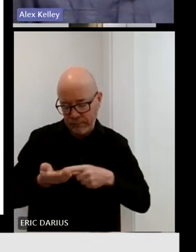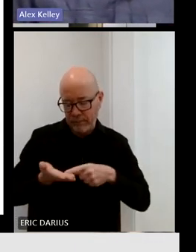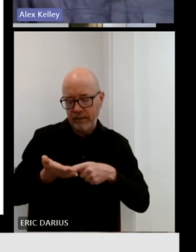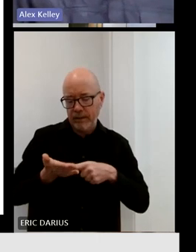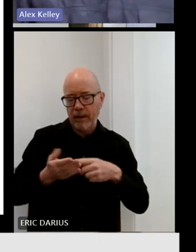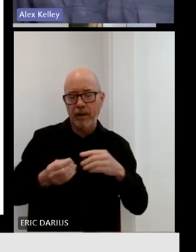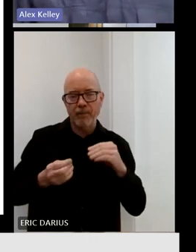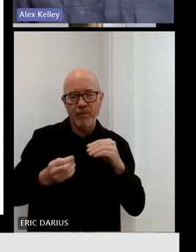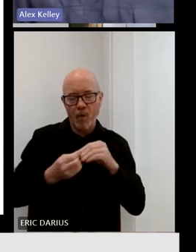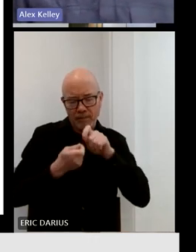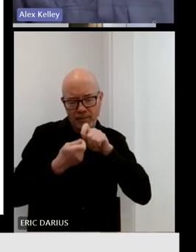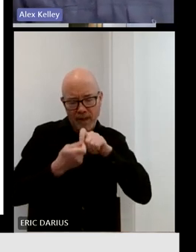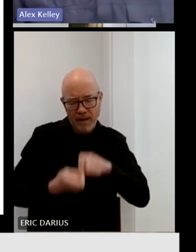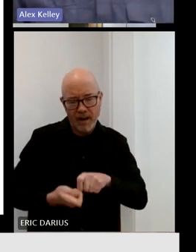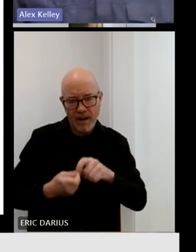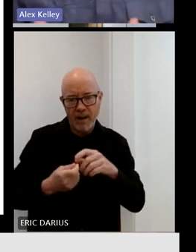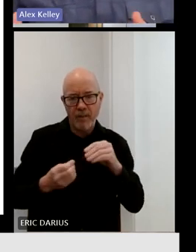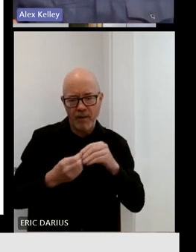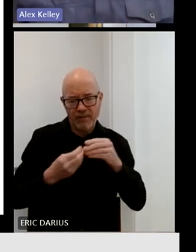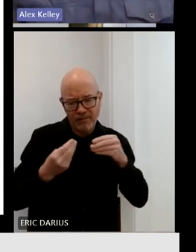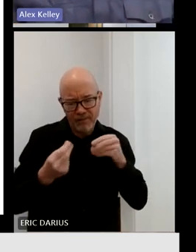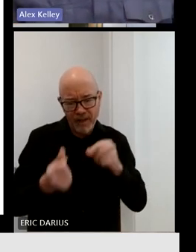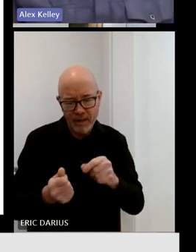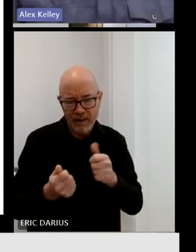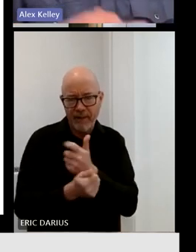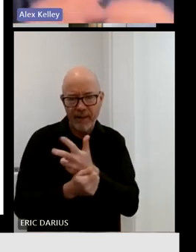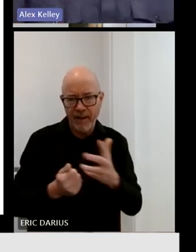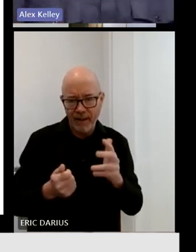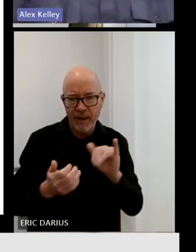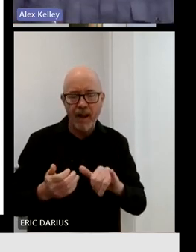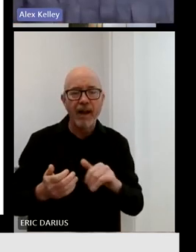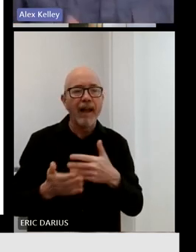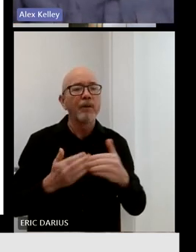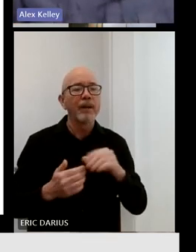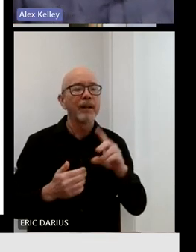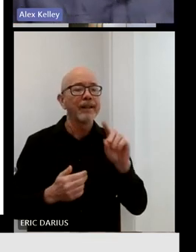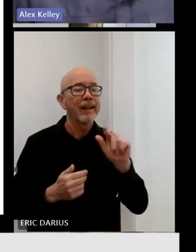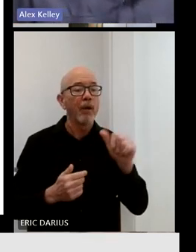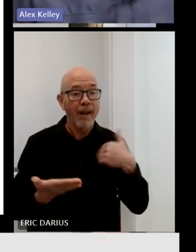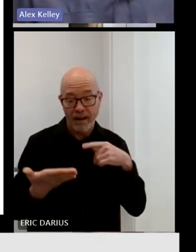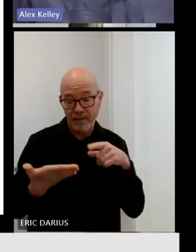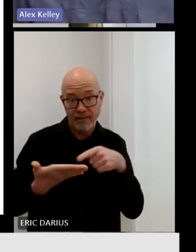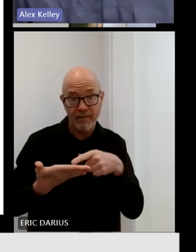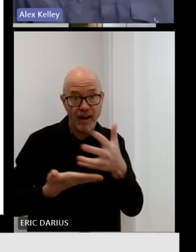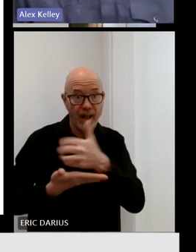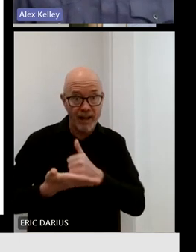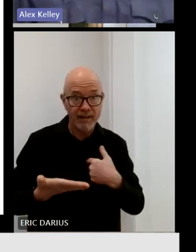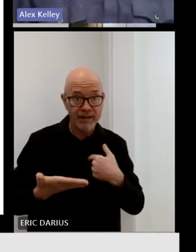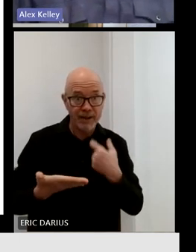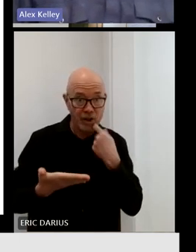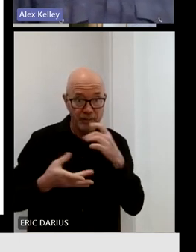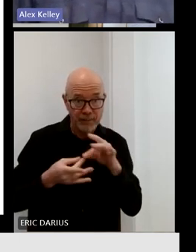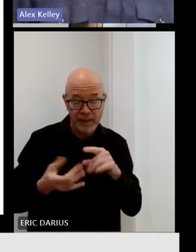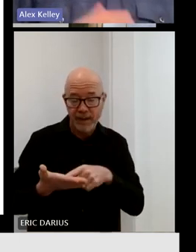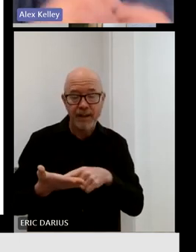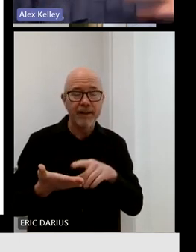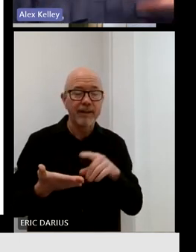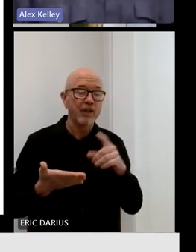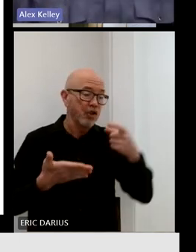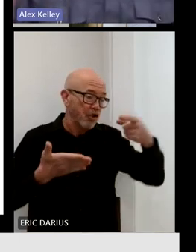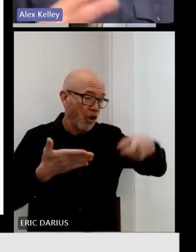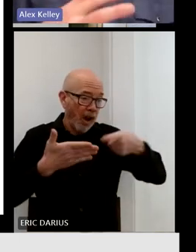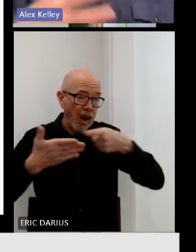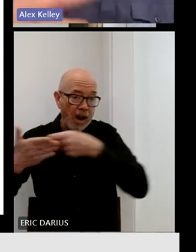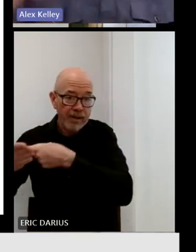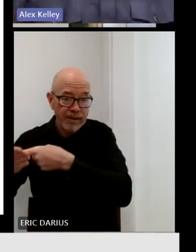And data includes everything from, you know, costs broken down by different category to, you know, what